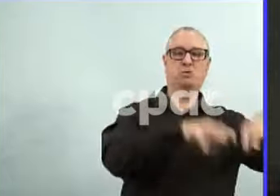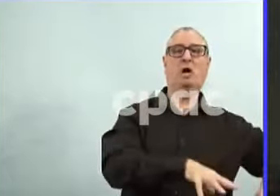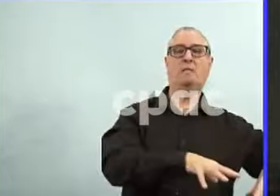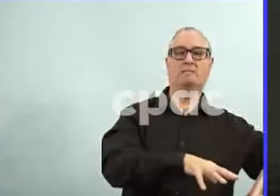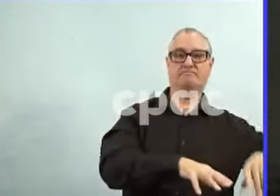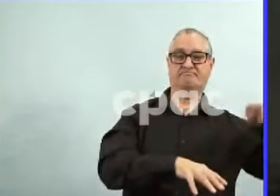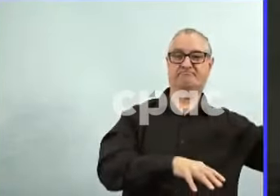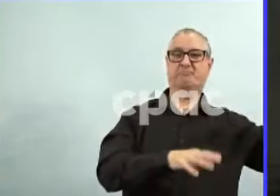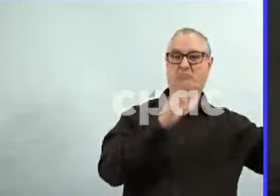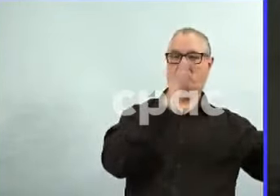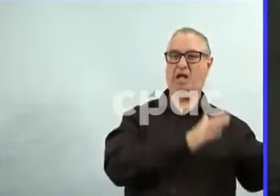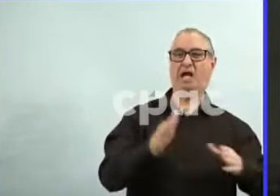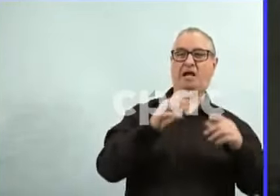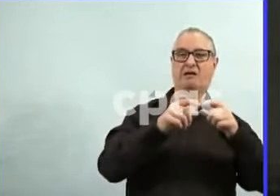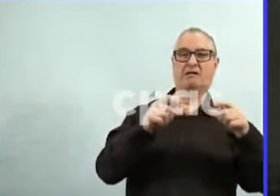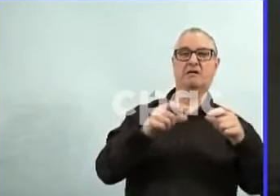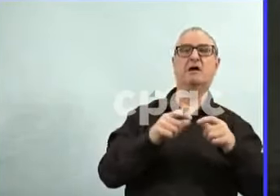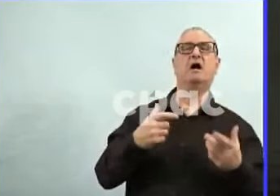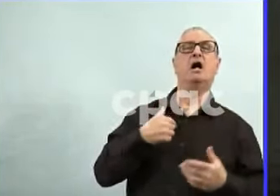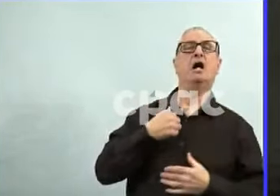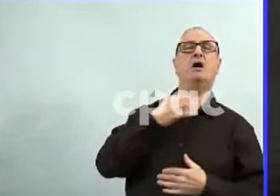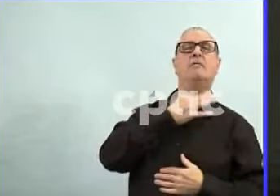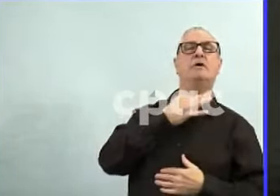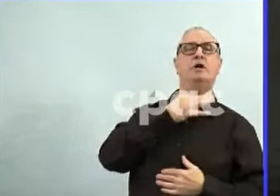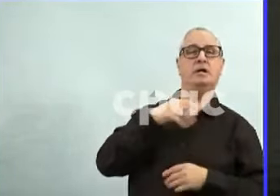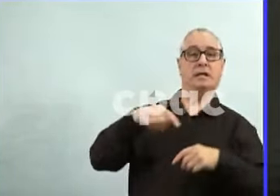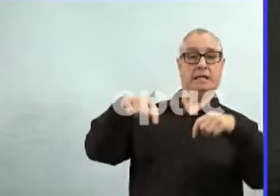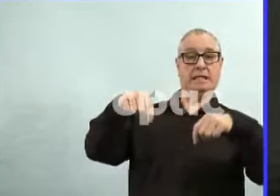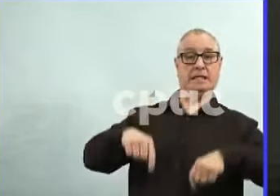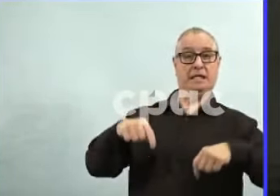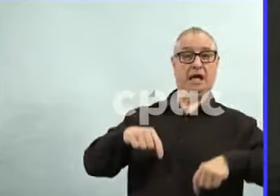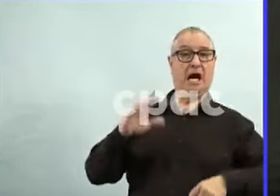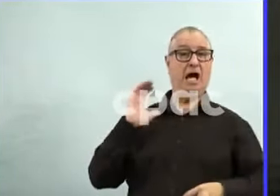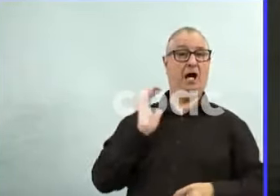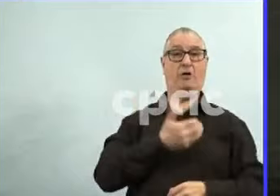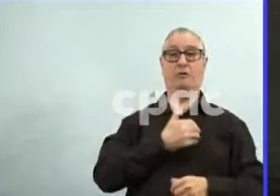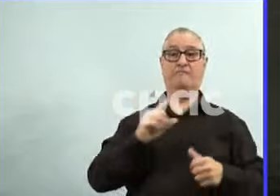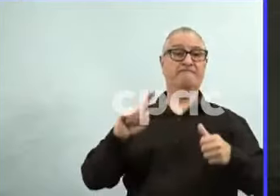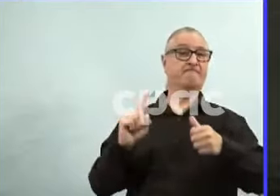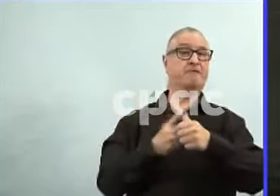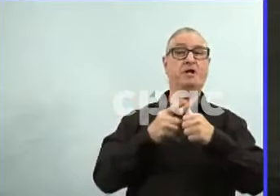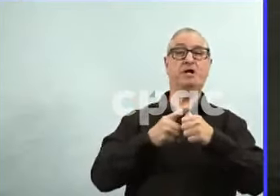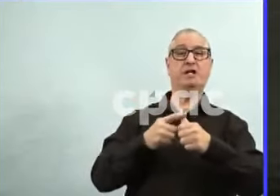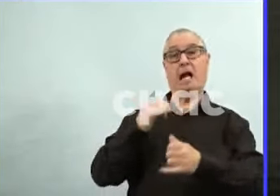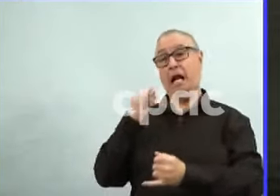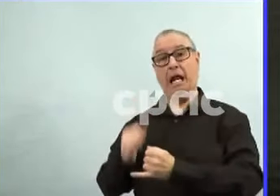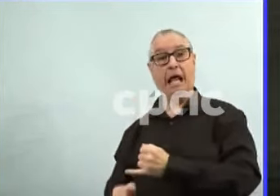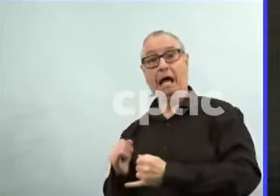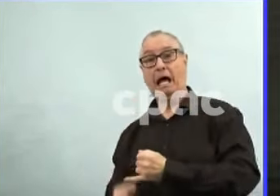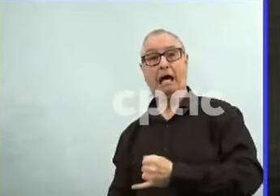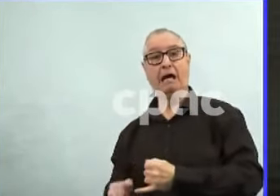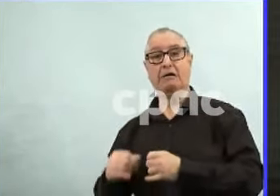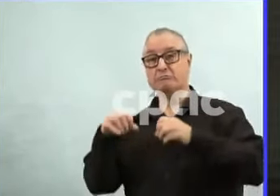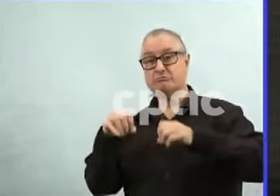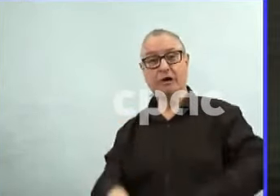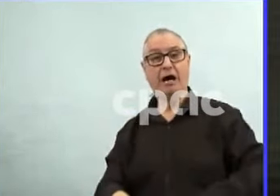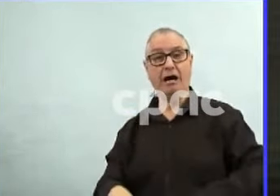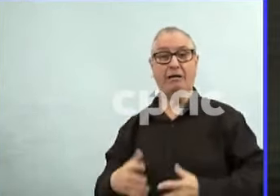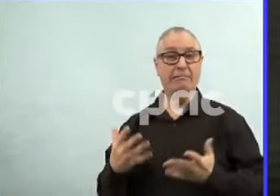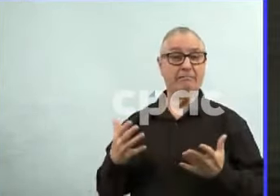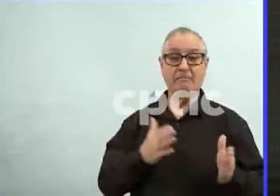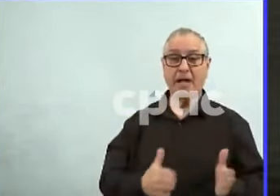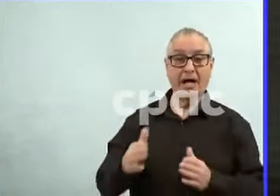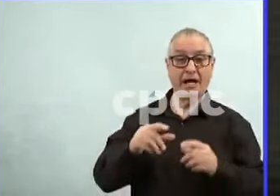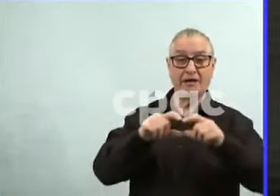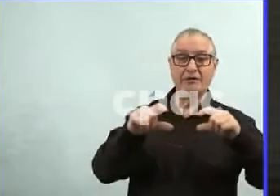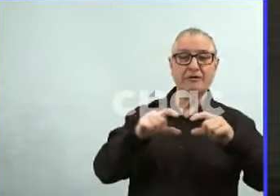So, again, we're going through this process right now. I think first we have to bring capacities back up to 100 percent and then we'd have